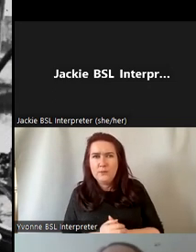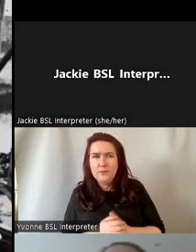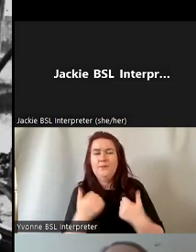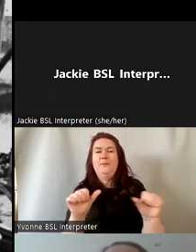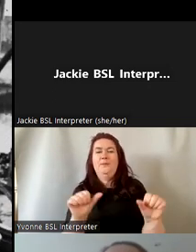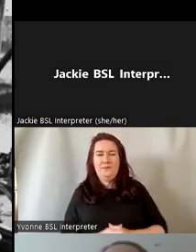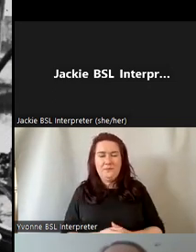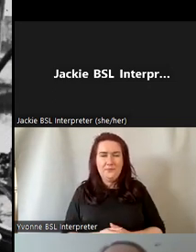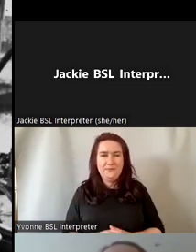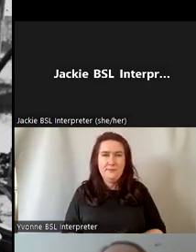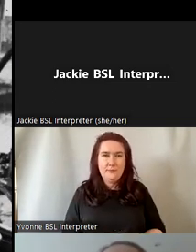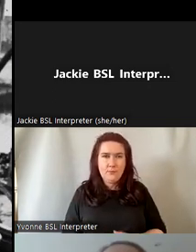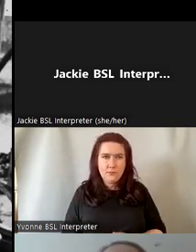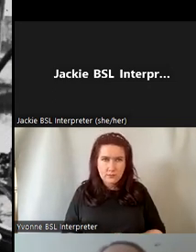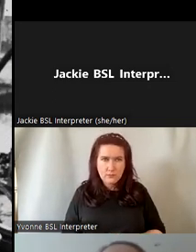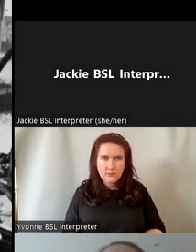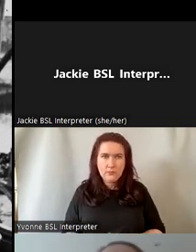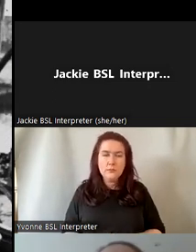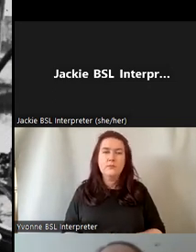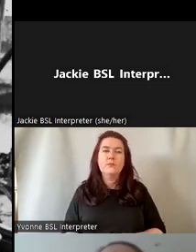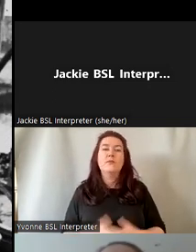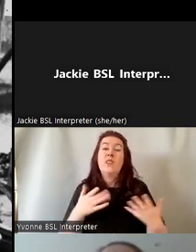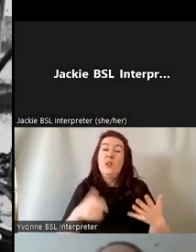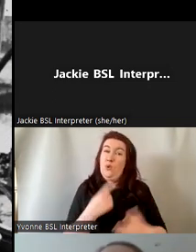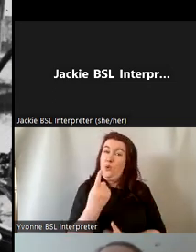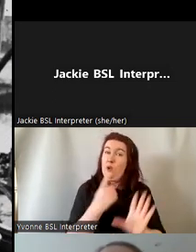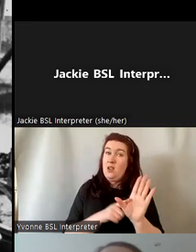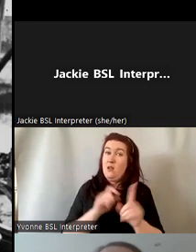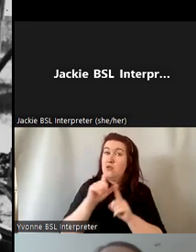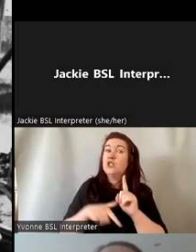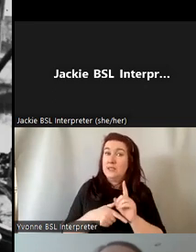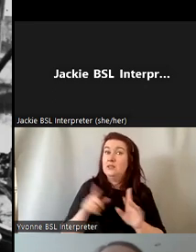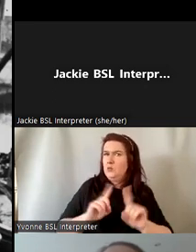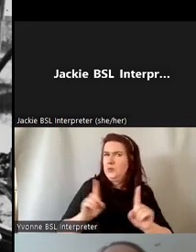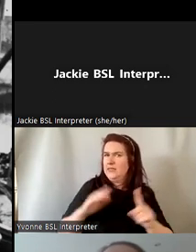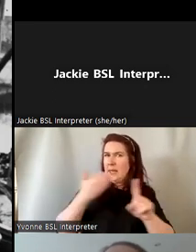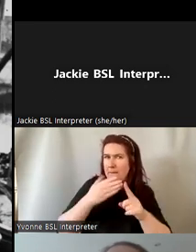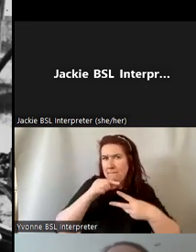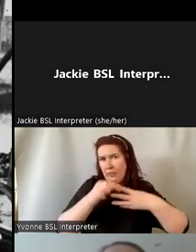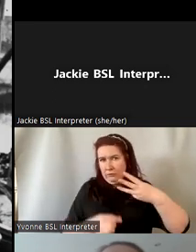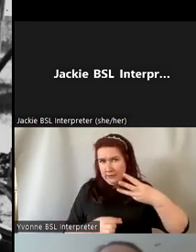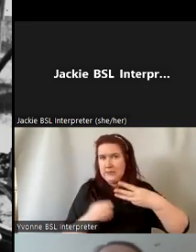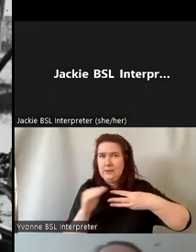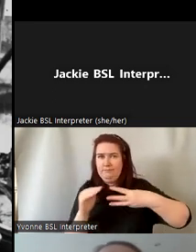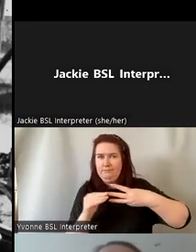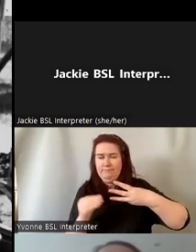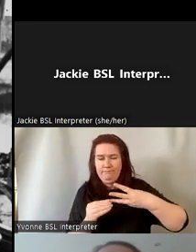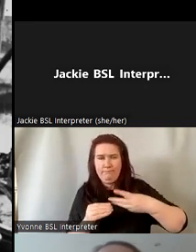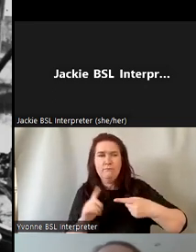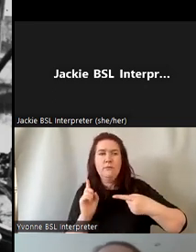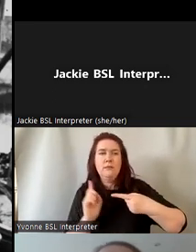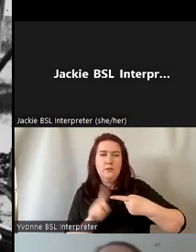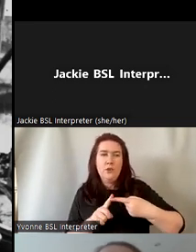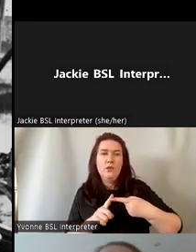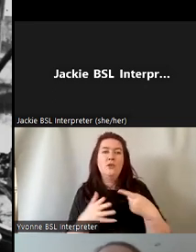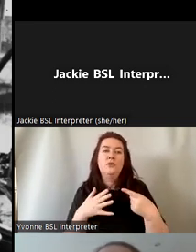um so the project aims were threefold and we wanted